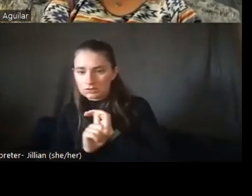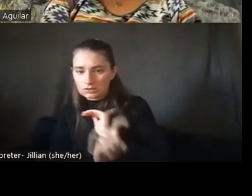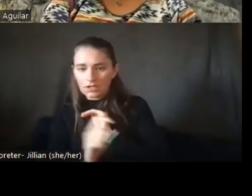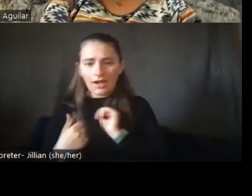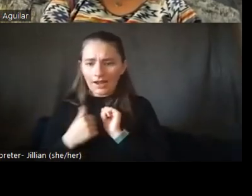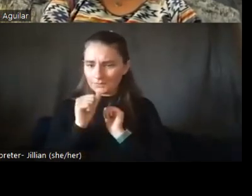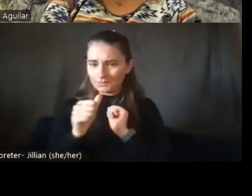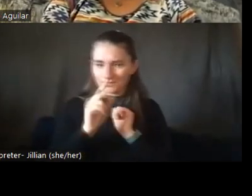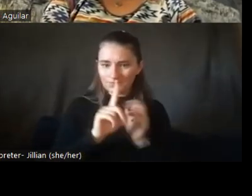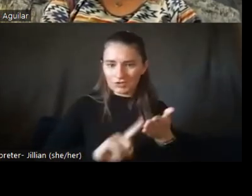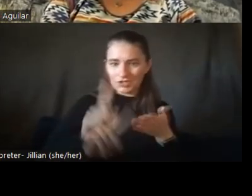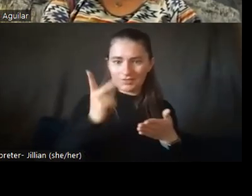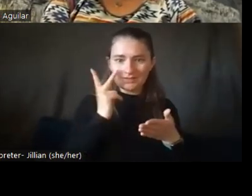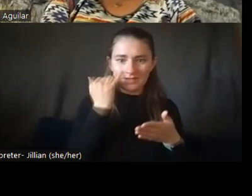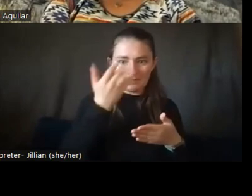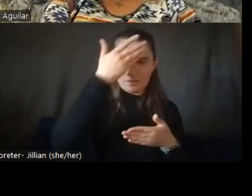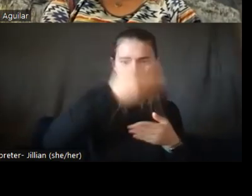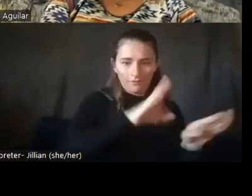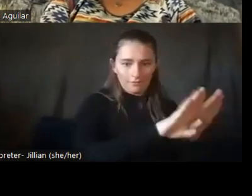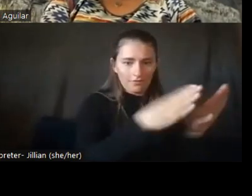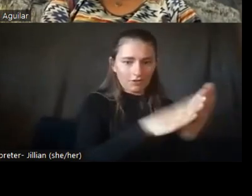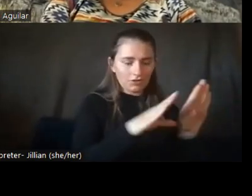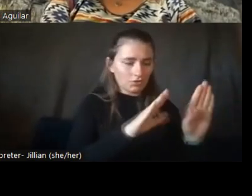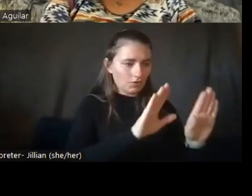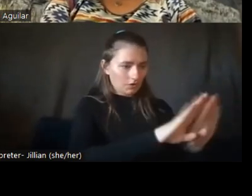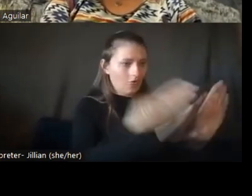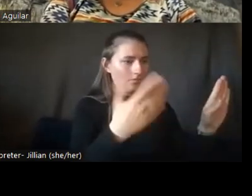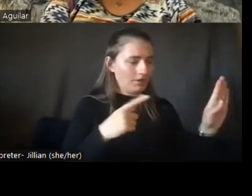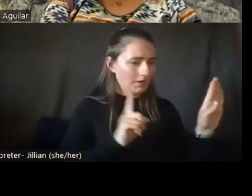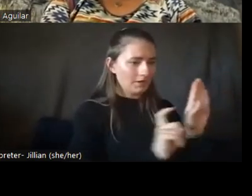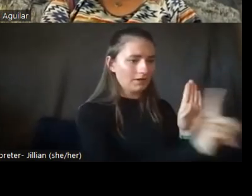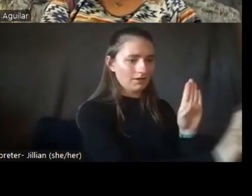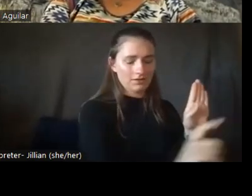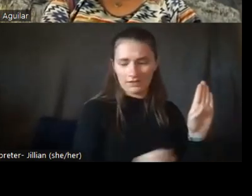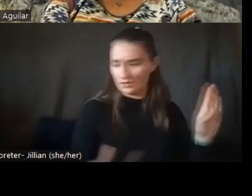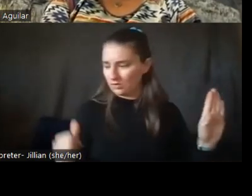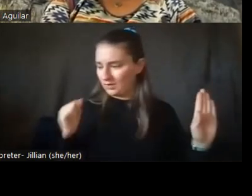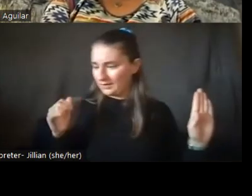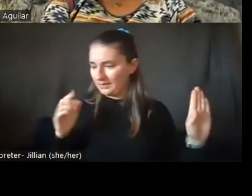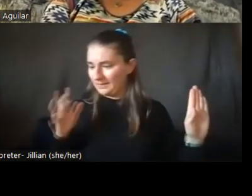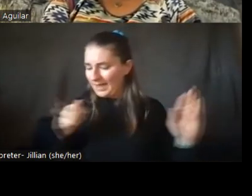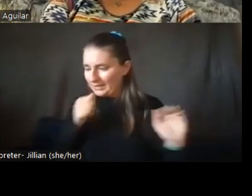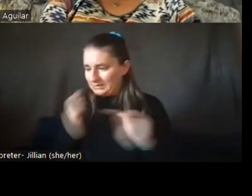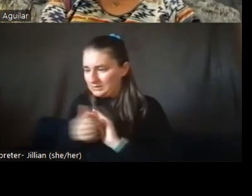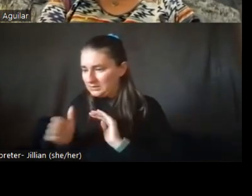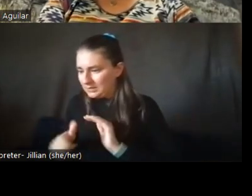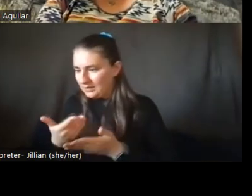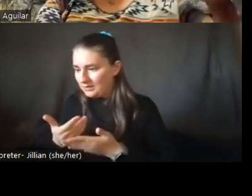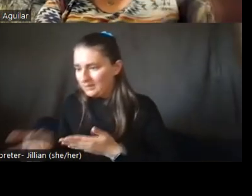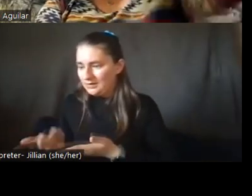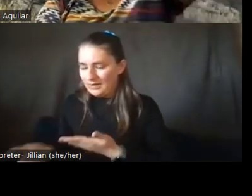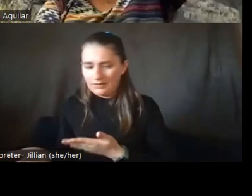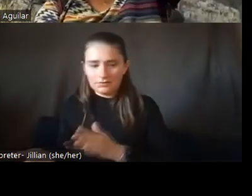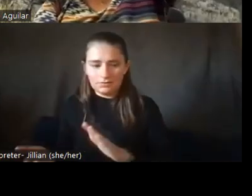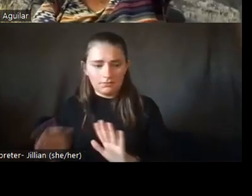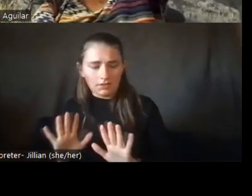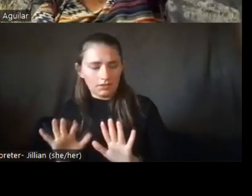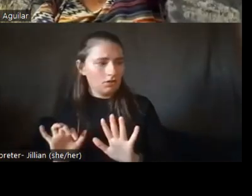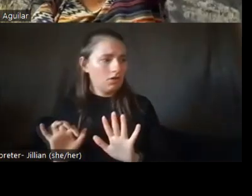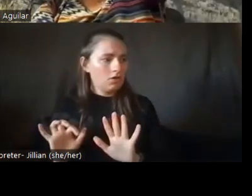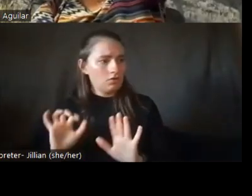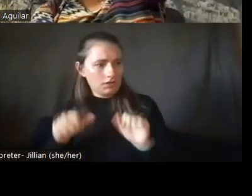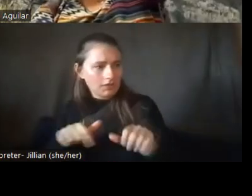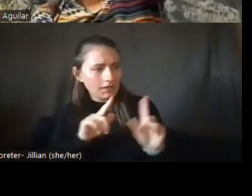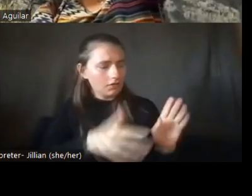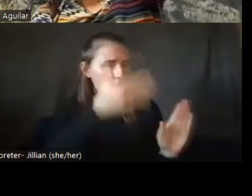door is open. So sometimes I just head around the back and they say, what are you doing? And I'd be like, oh, and they'd be like, yeah, you, you go in the front. So I have a